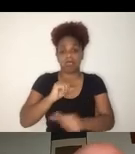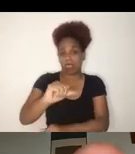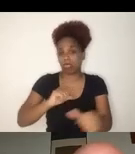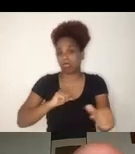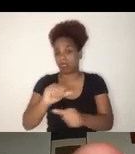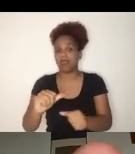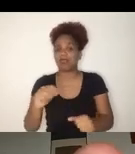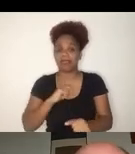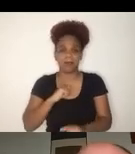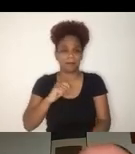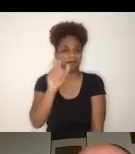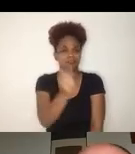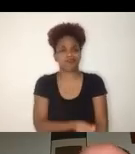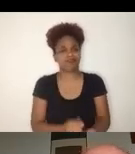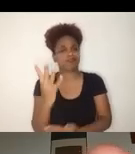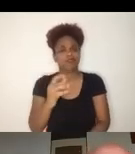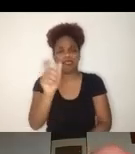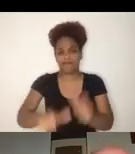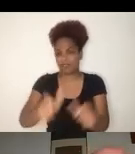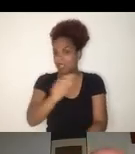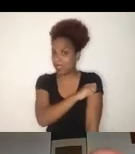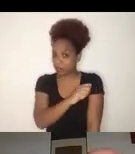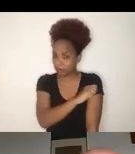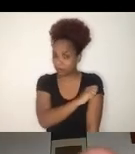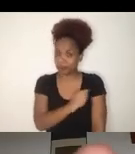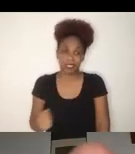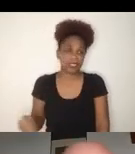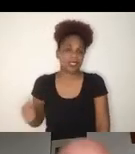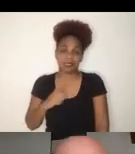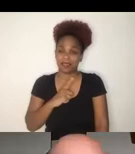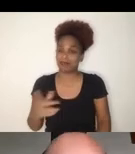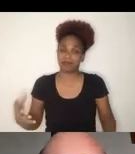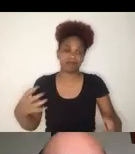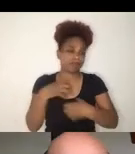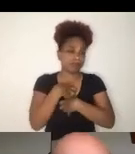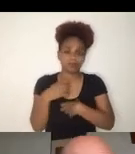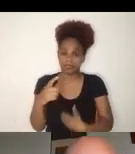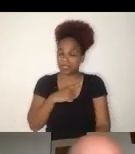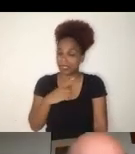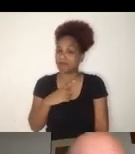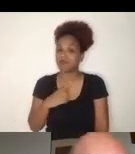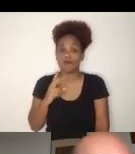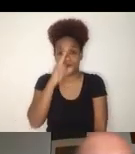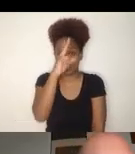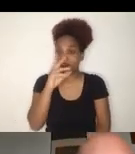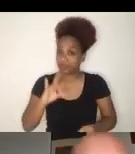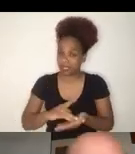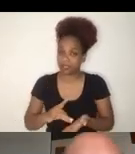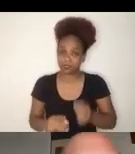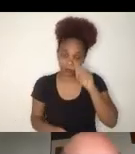country is extremely, extremely high. We speak about 52